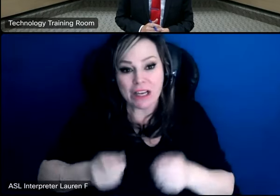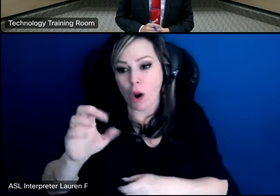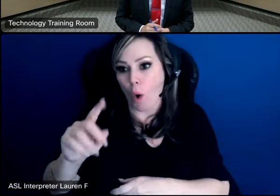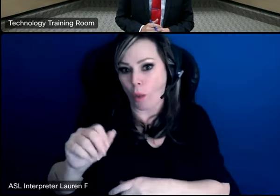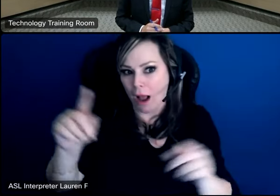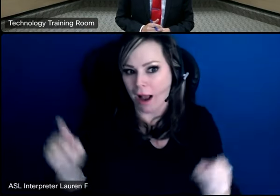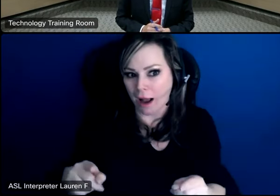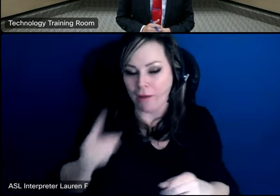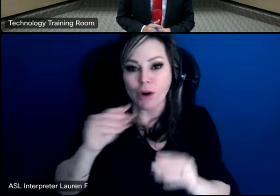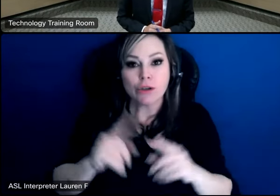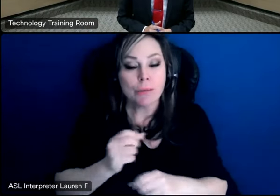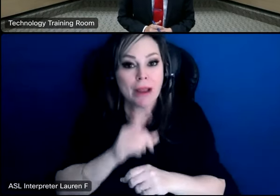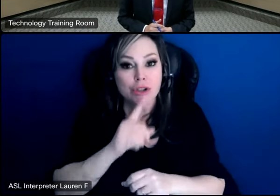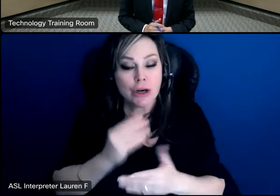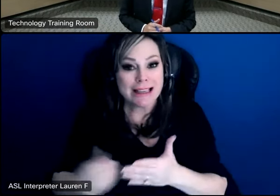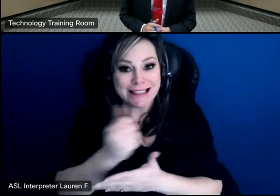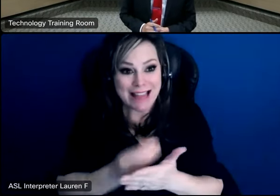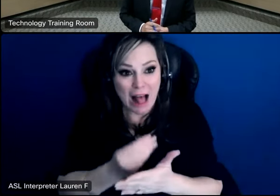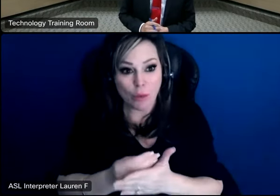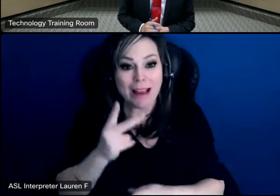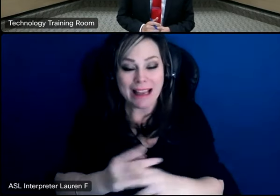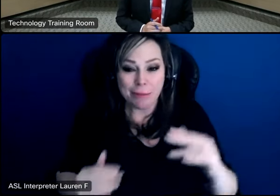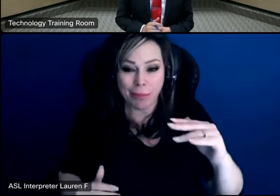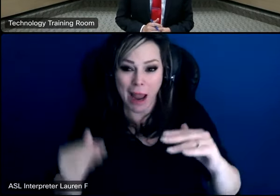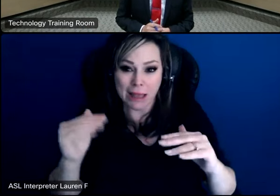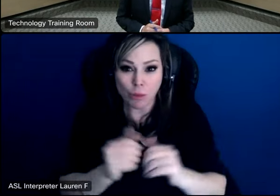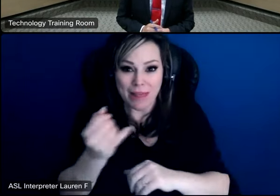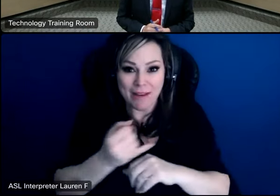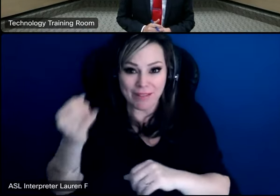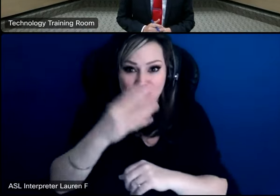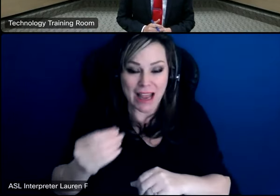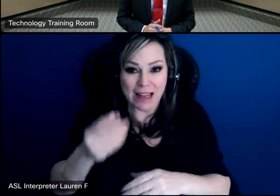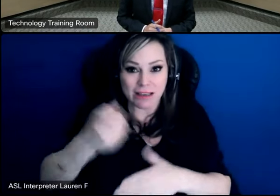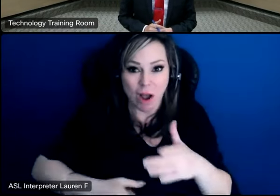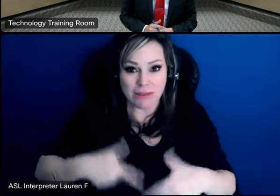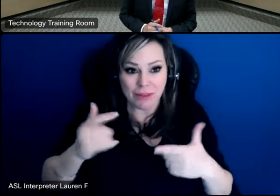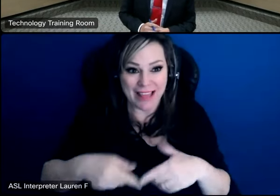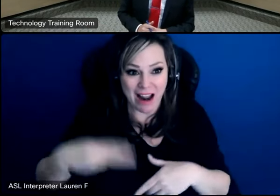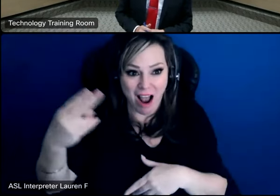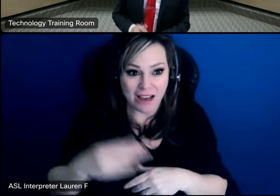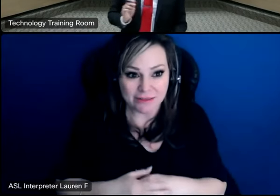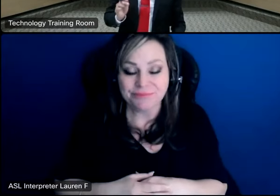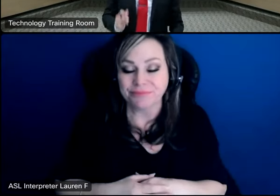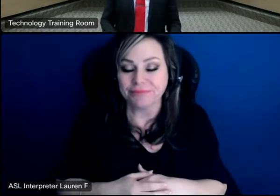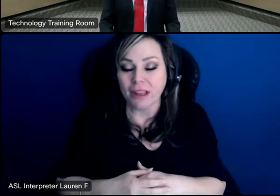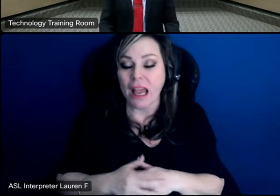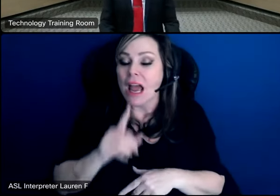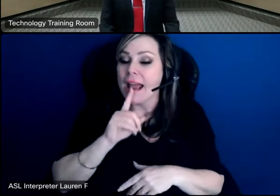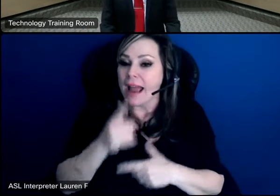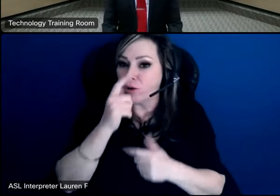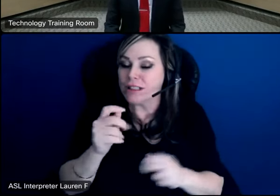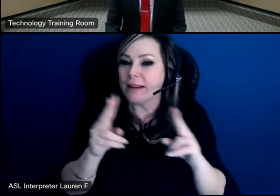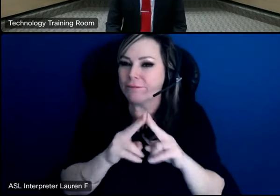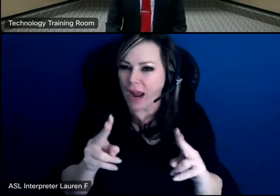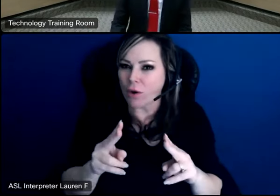for teachers to ensure that salaries keep pace with inflation and the rising cost of living you know it's interesting that actually very